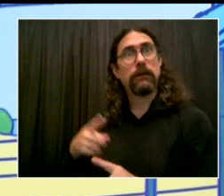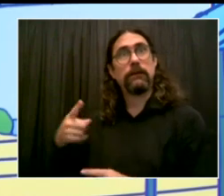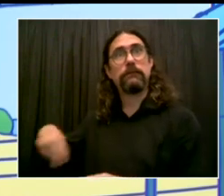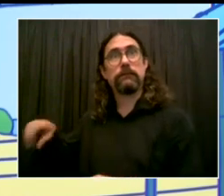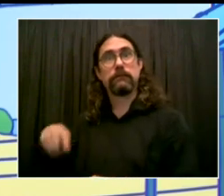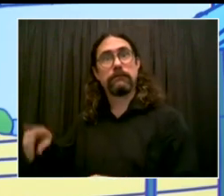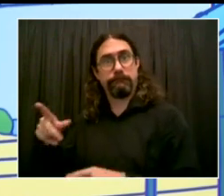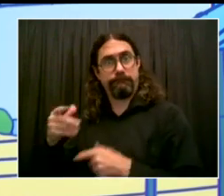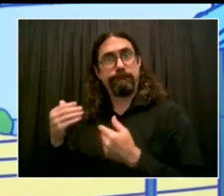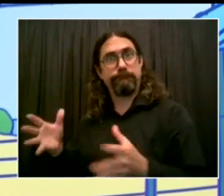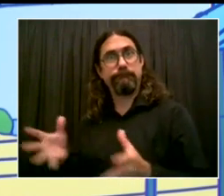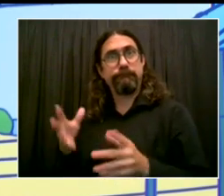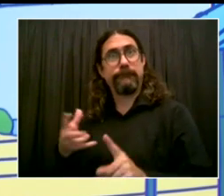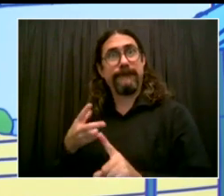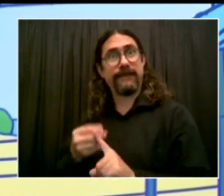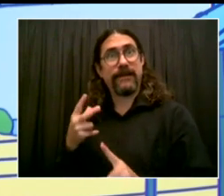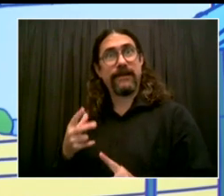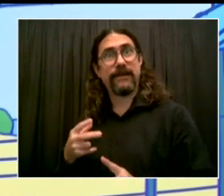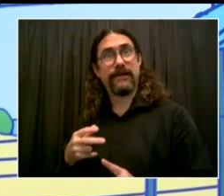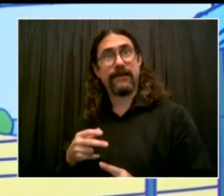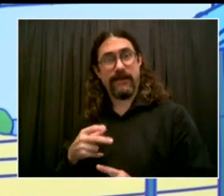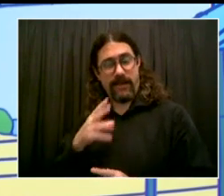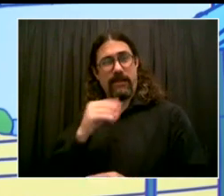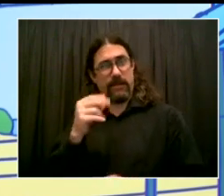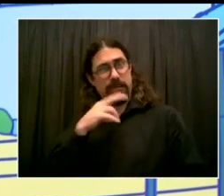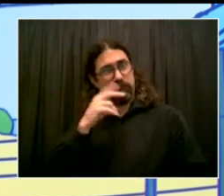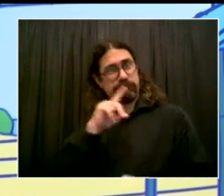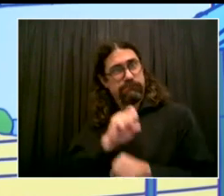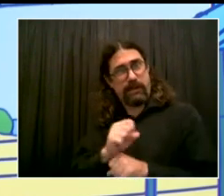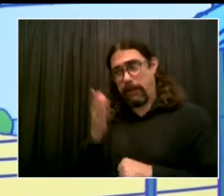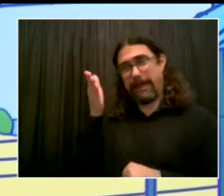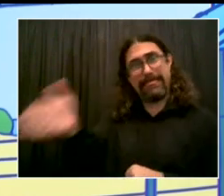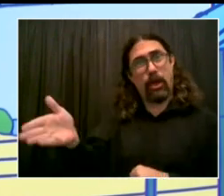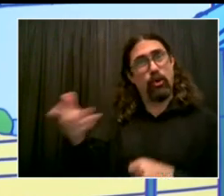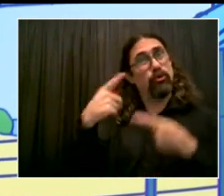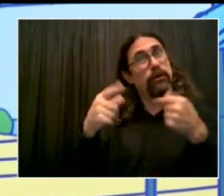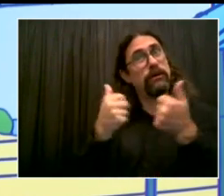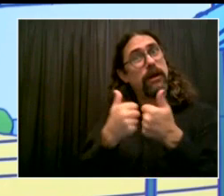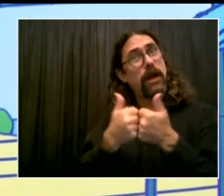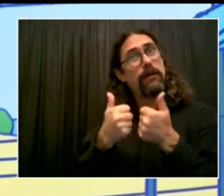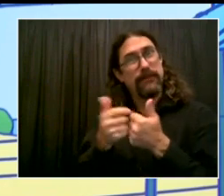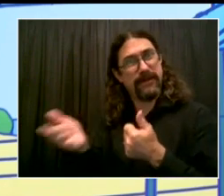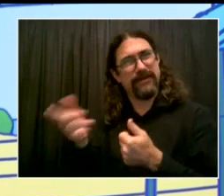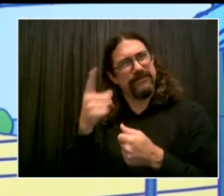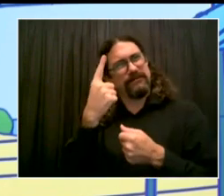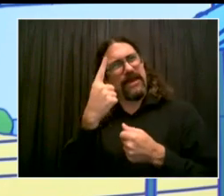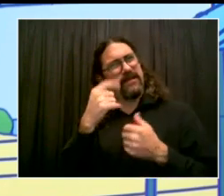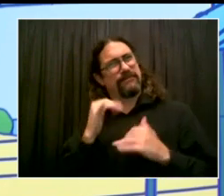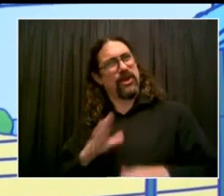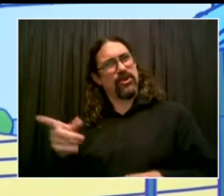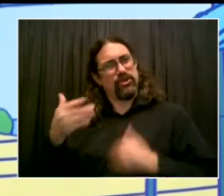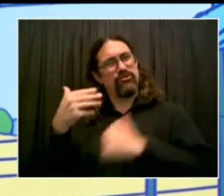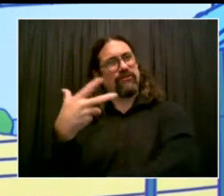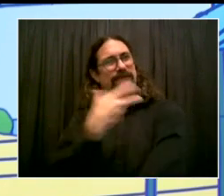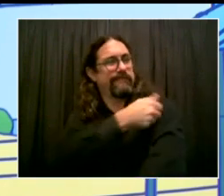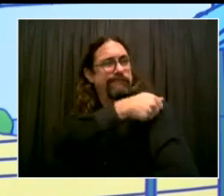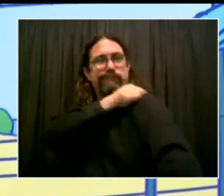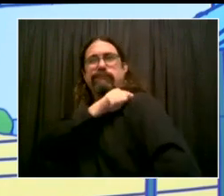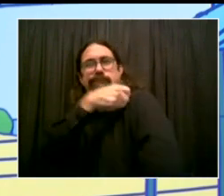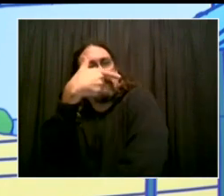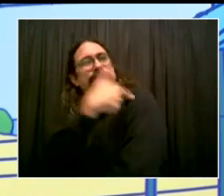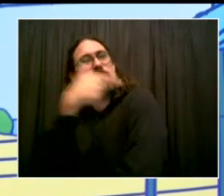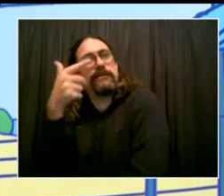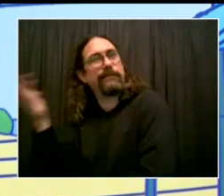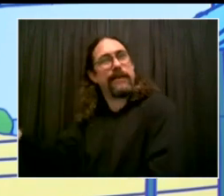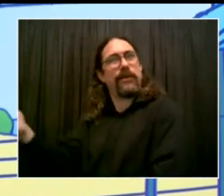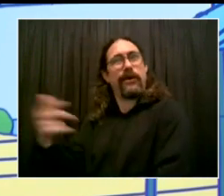Very, very impressive group of young men and a great, great school. And we're going to be celebrating later on another sport. We're going to be celebrating later